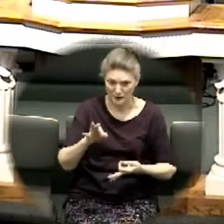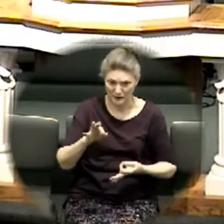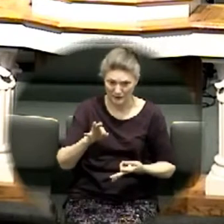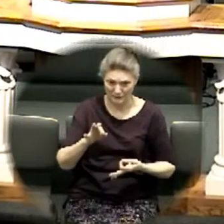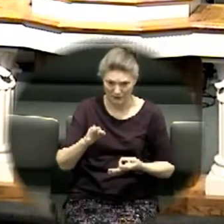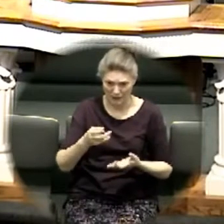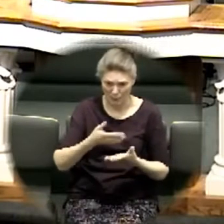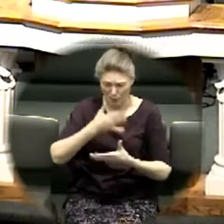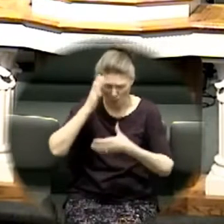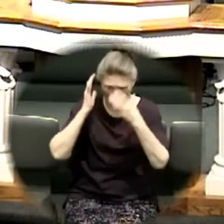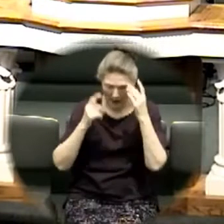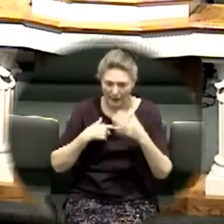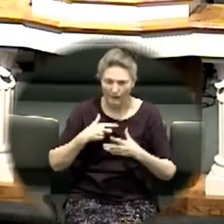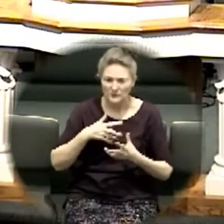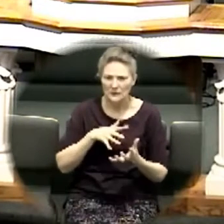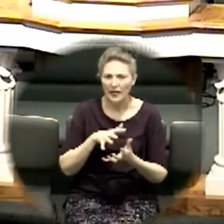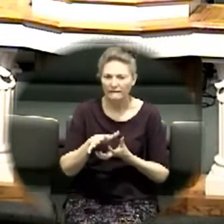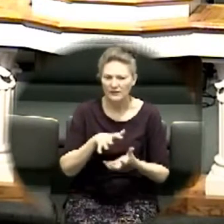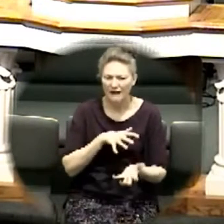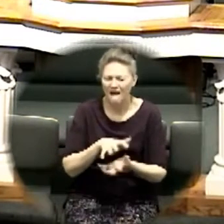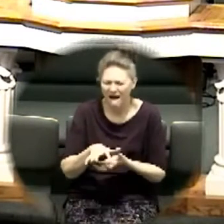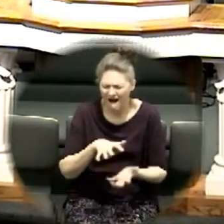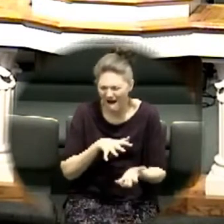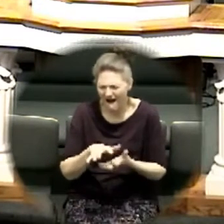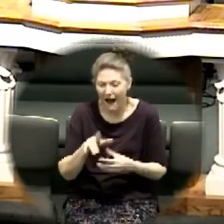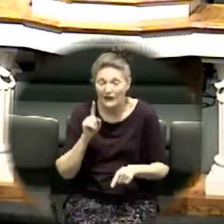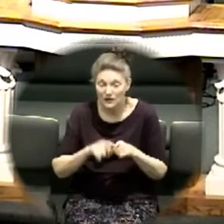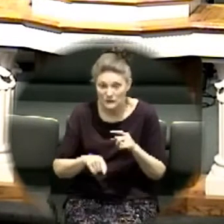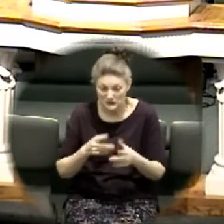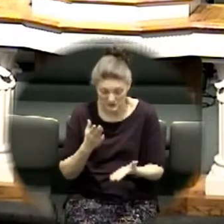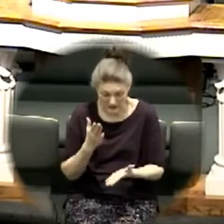are you waiting for someone else to go first